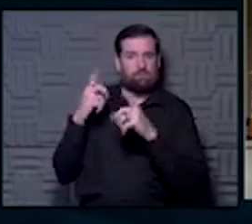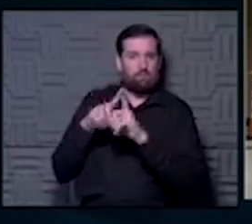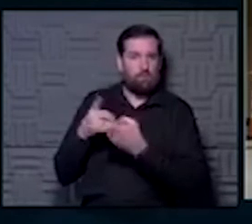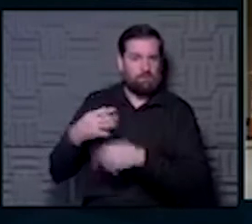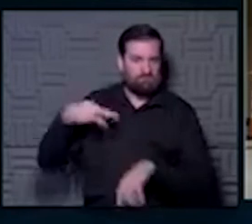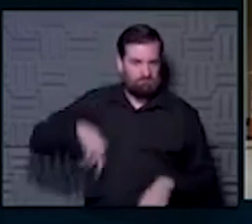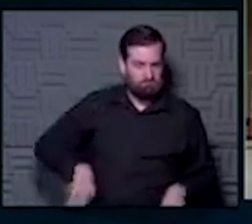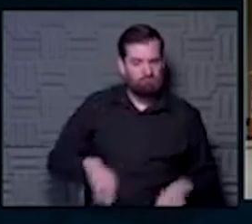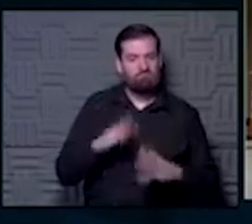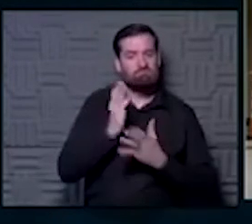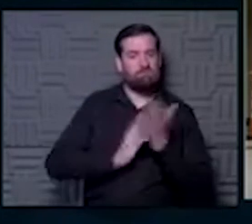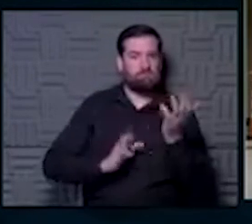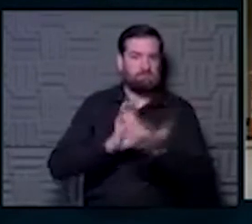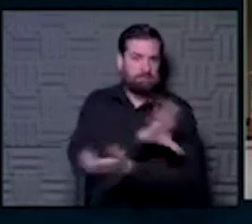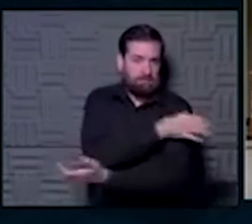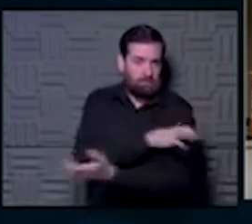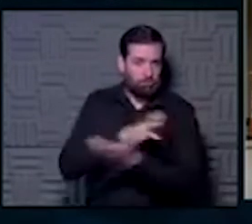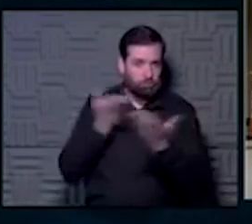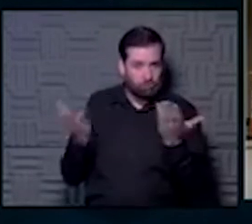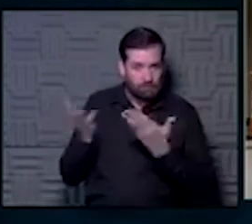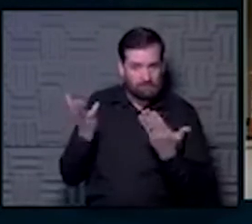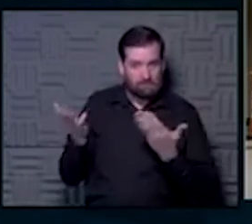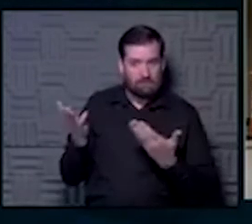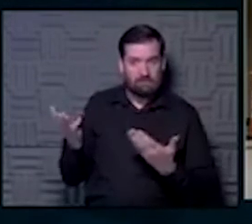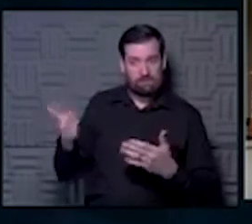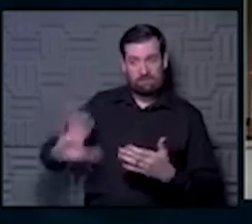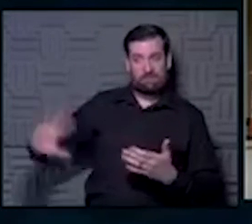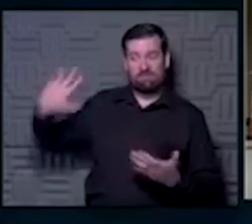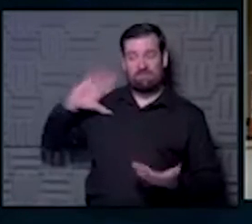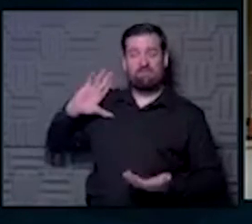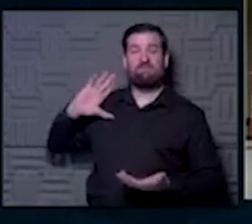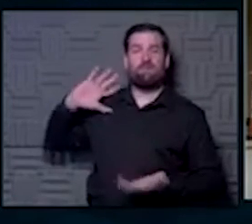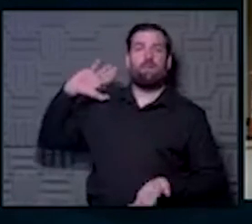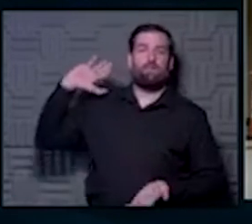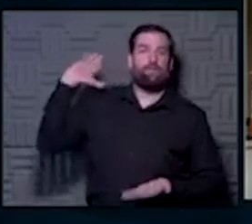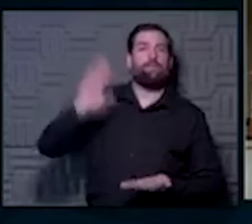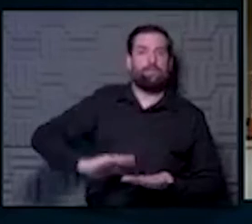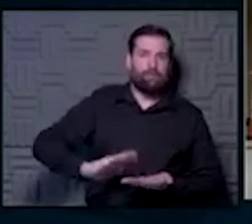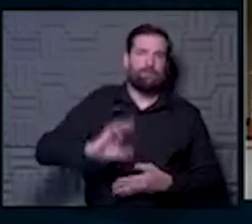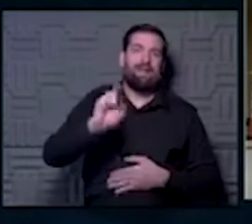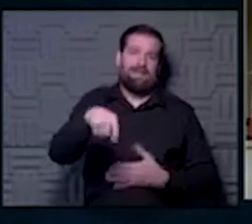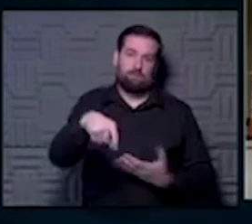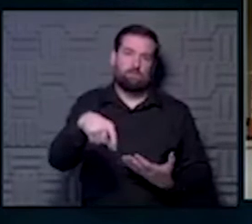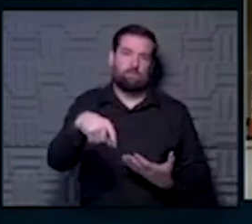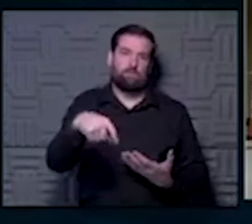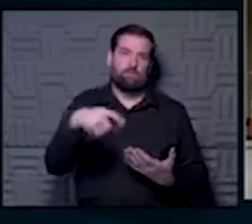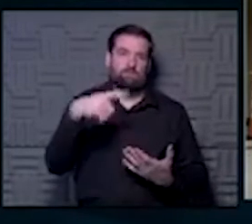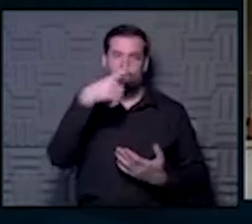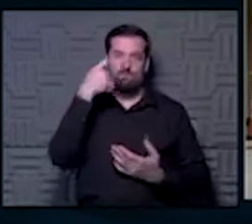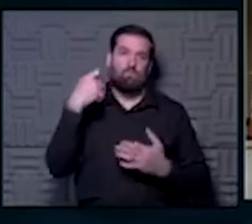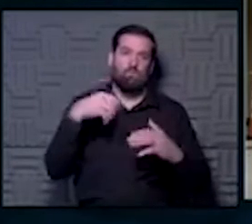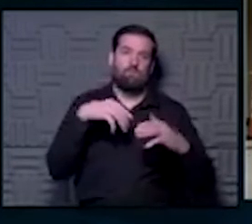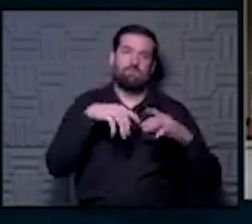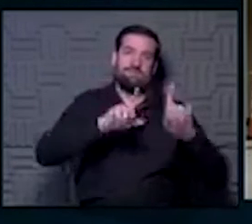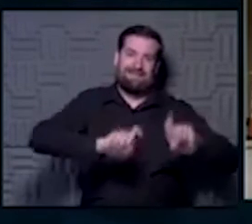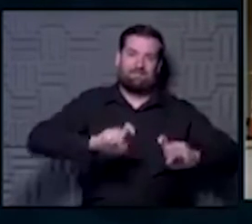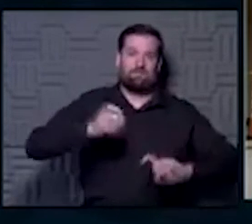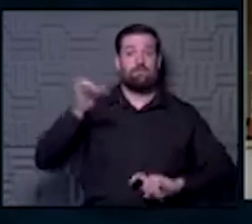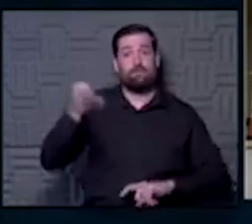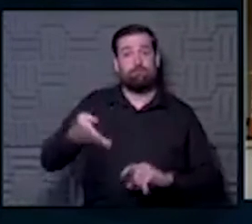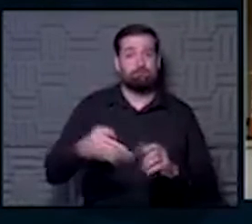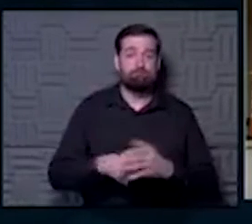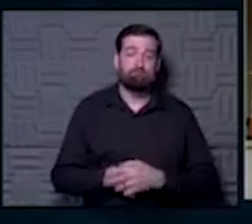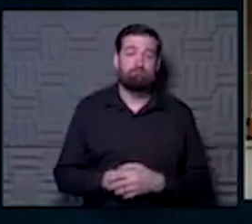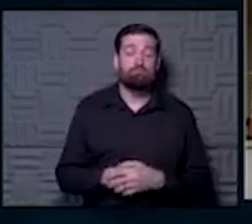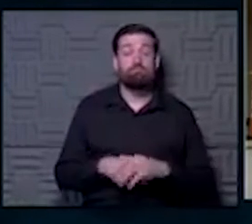some of our clinical services that we normally offer, we had had to reduce significantly in order to accommodate the testing being done at our site.